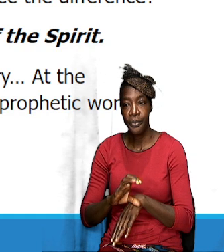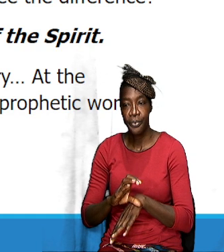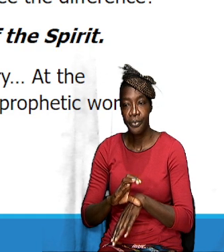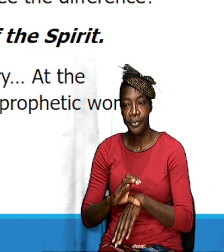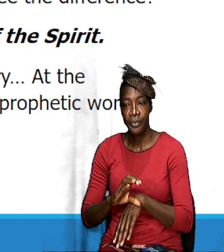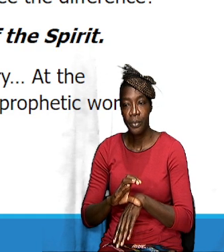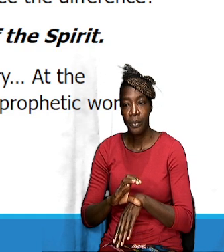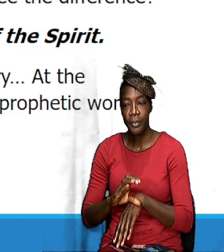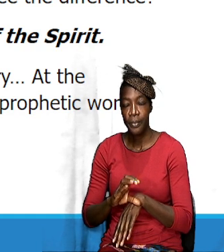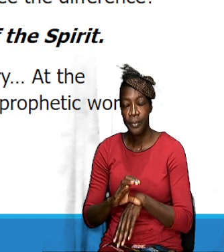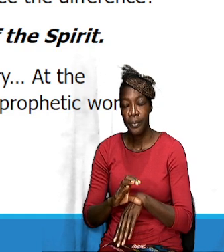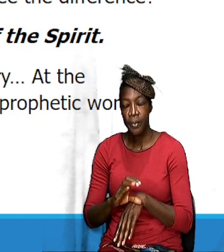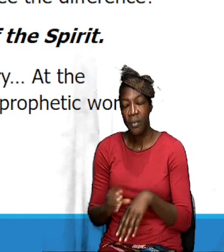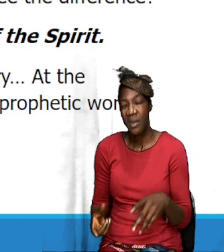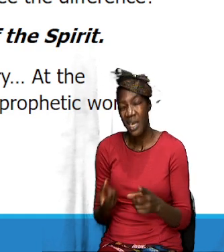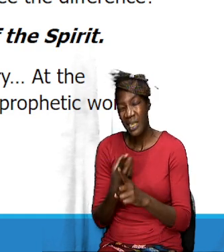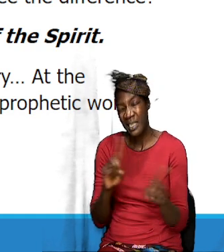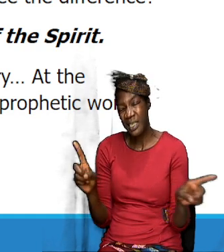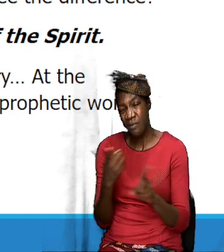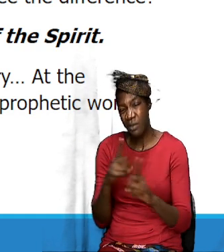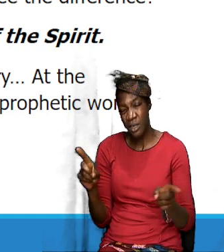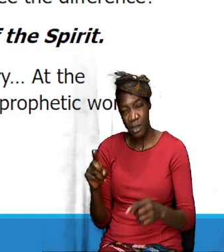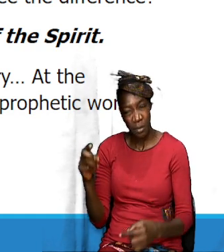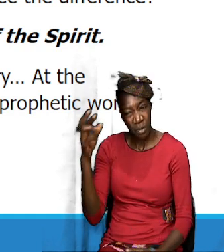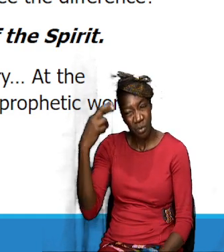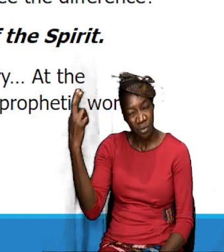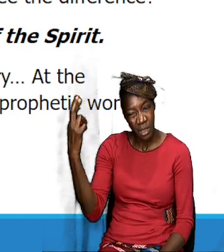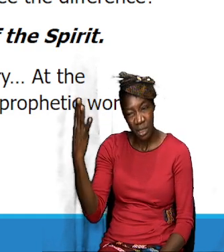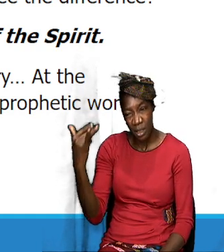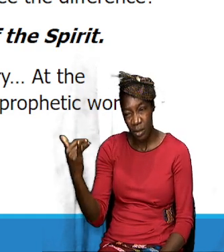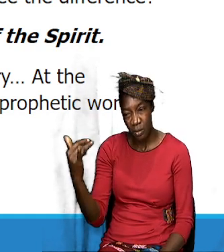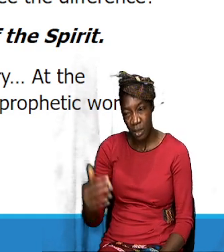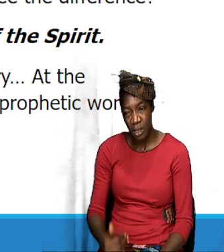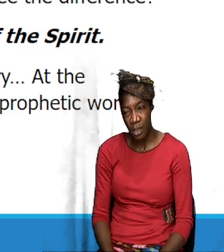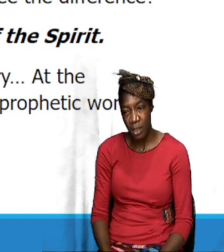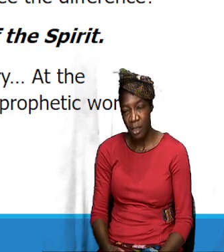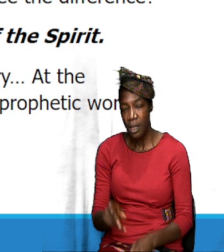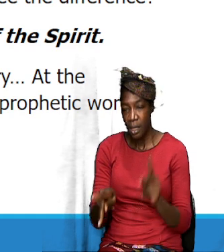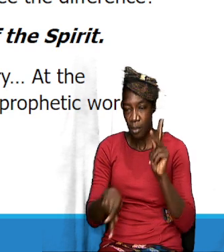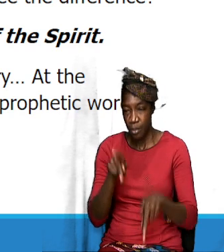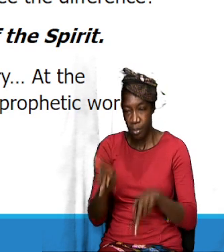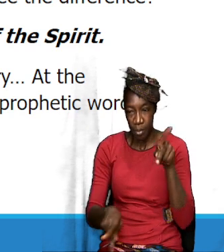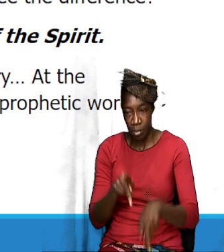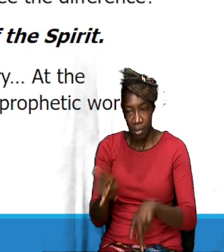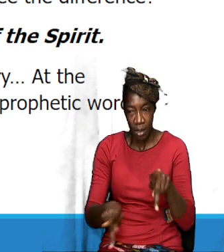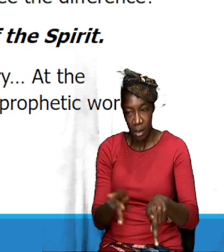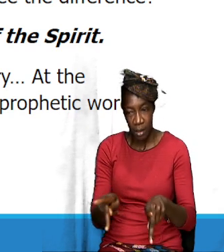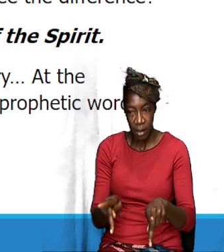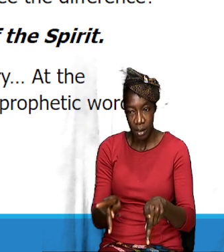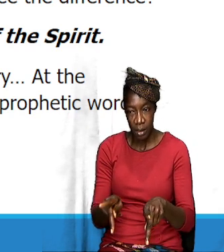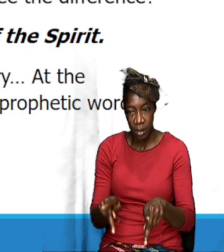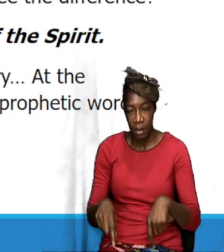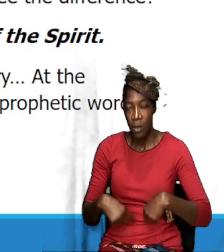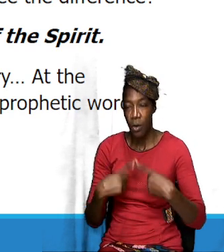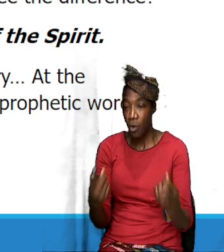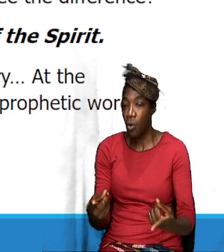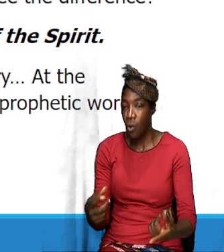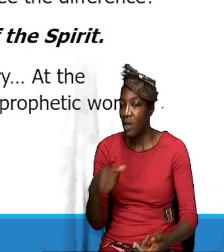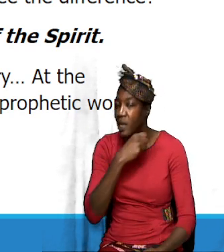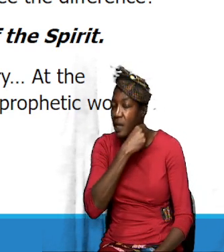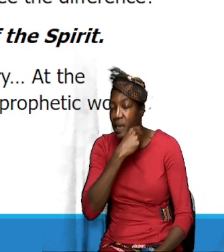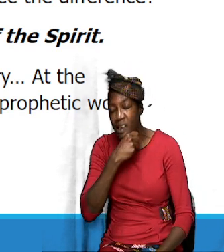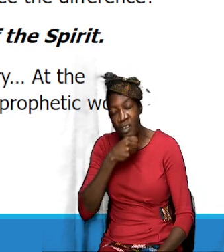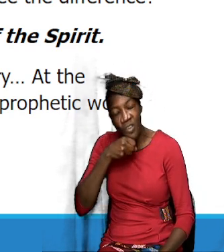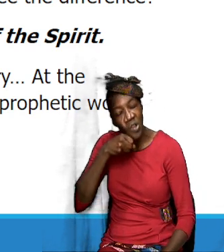there are different reasons why a person will go into the